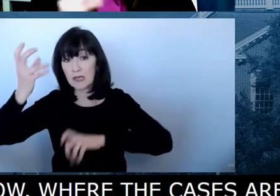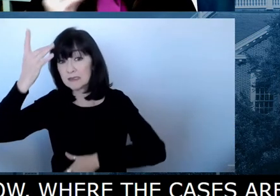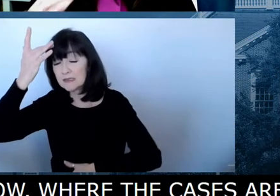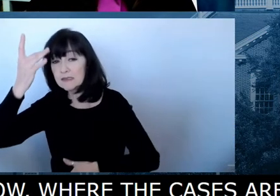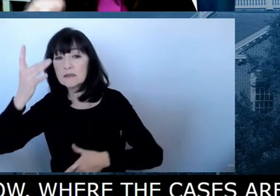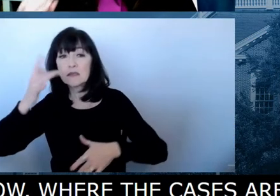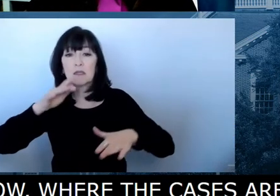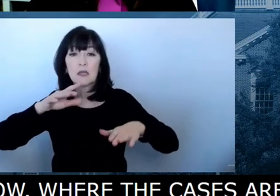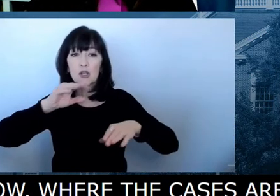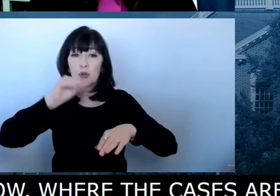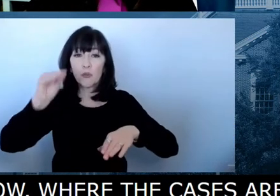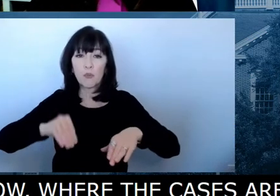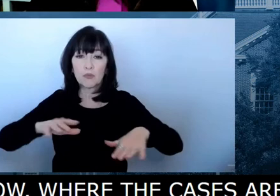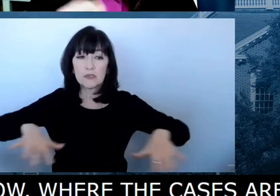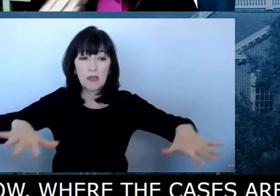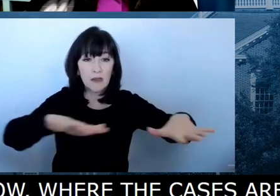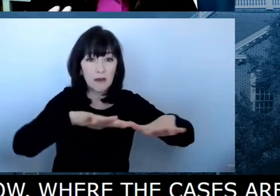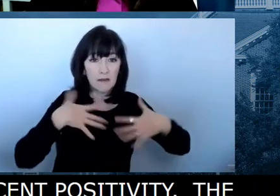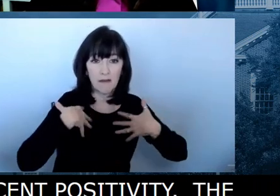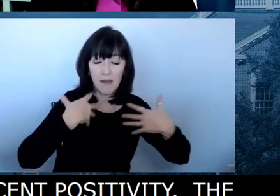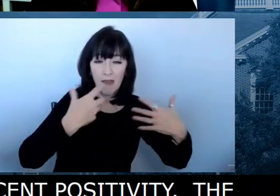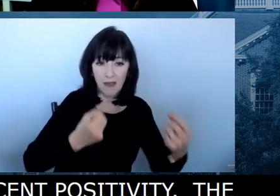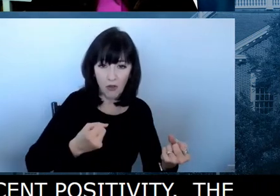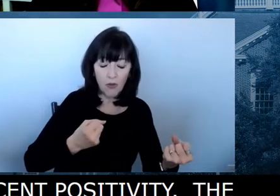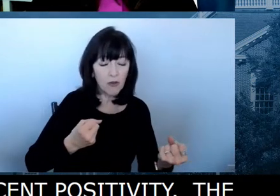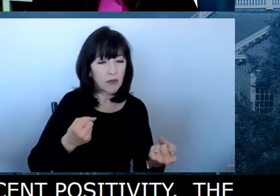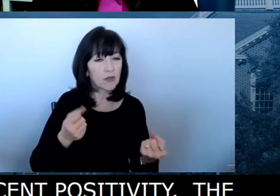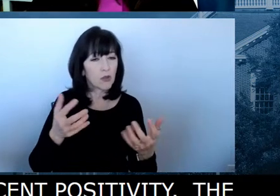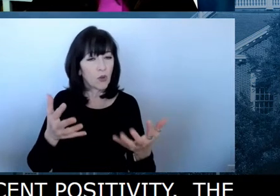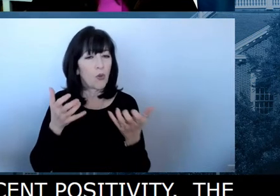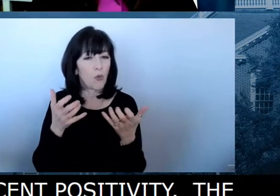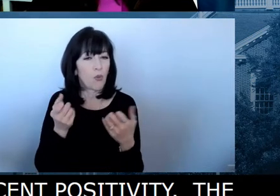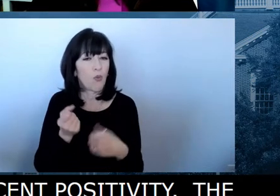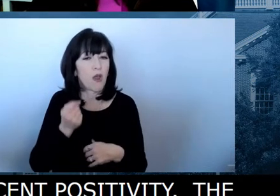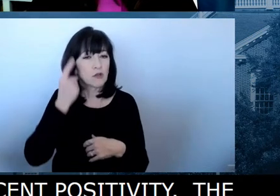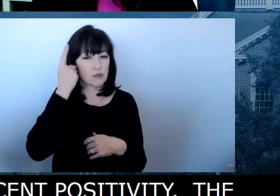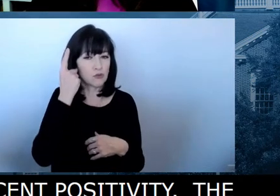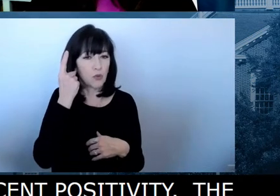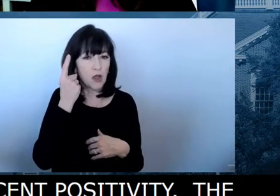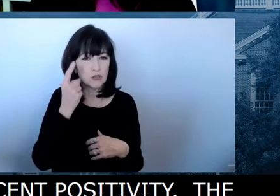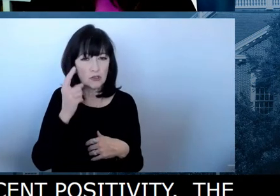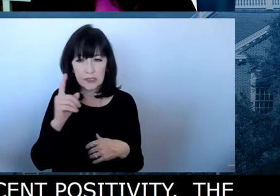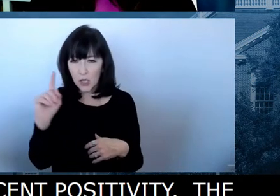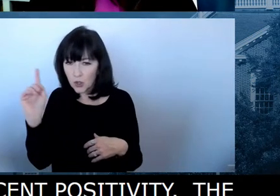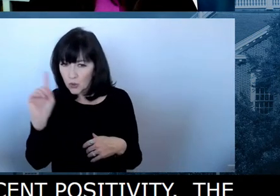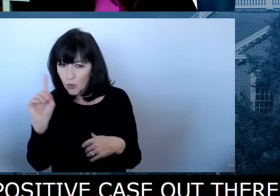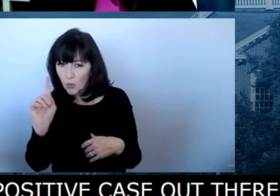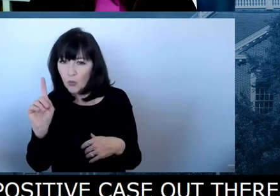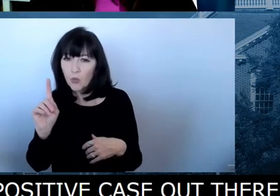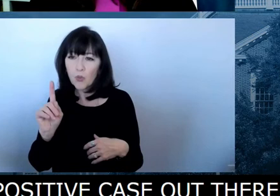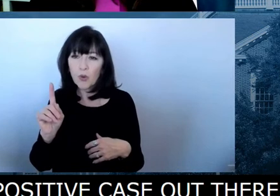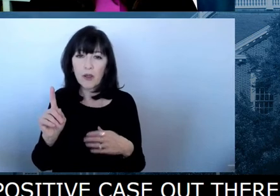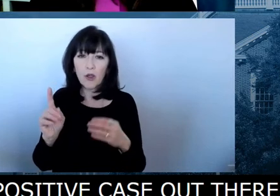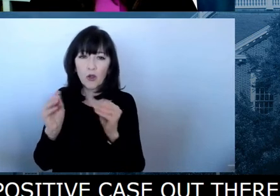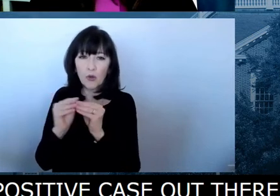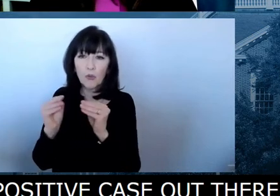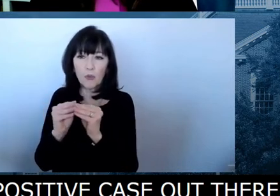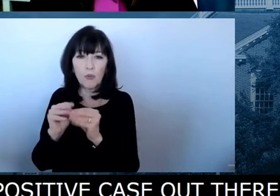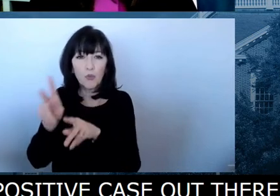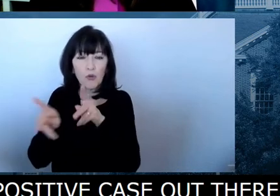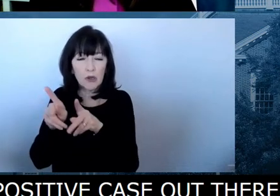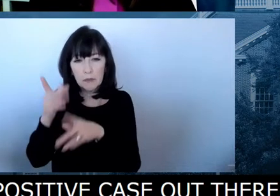there. want to capture as many as we can, uh, to be able to understand the trends and to see where the data is going. And so while,